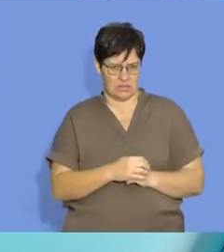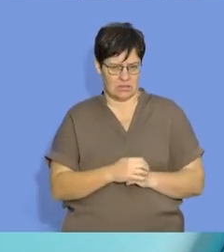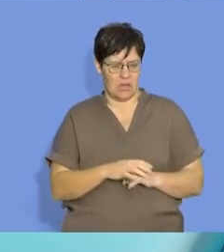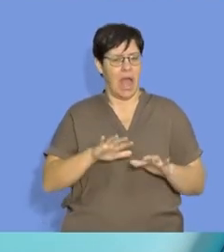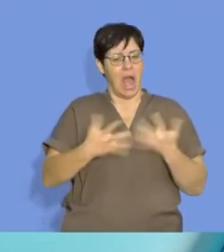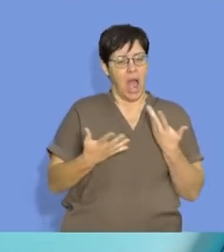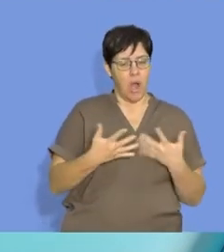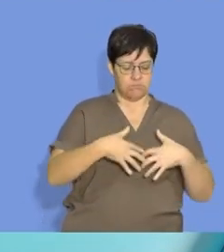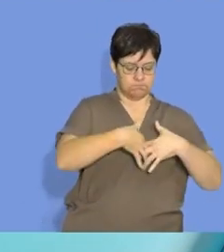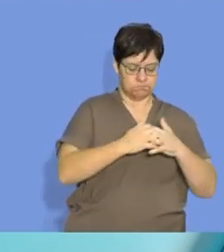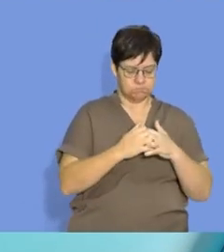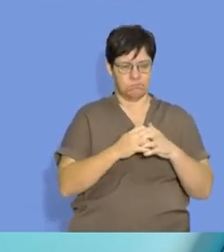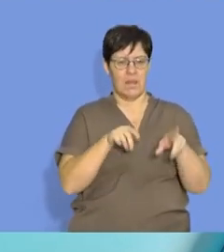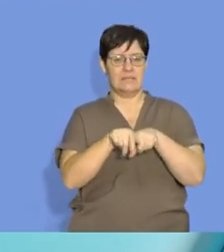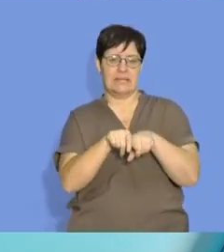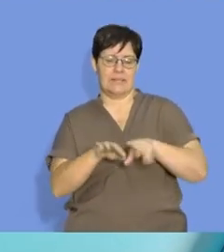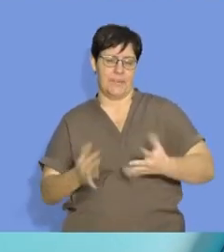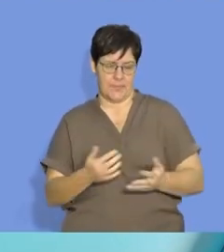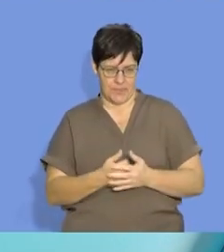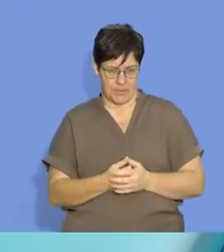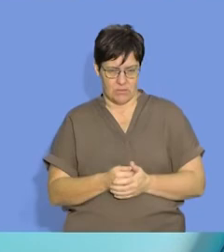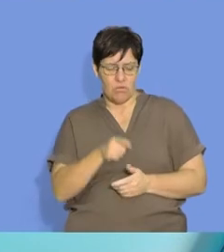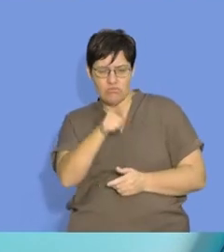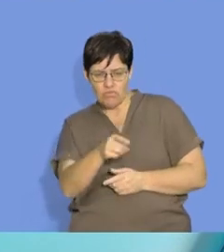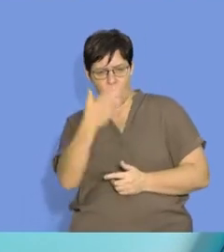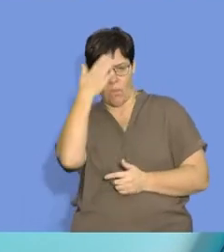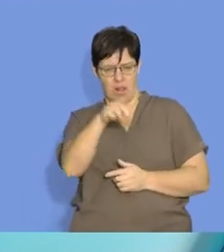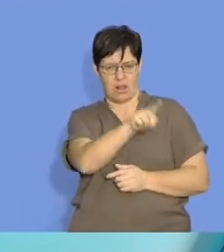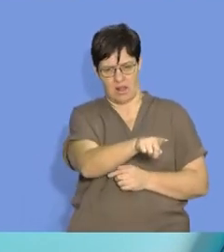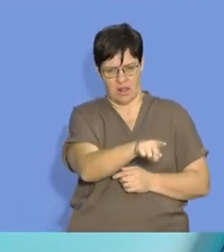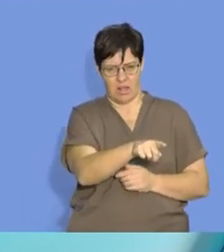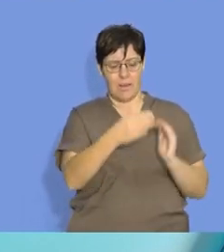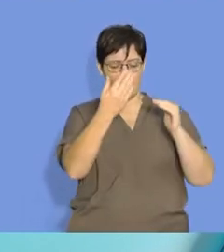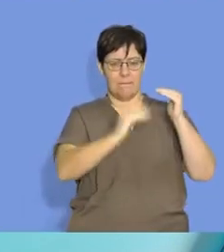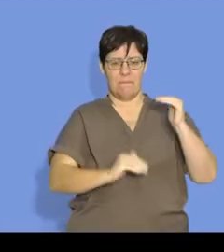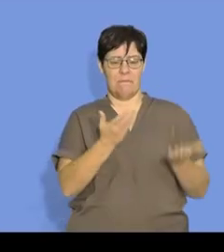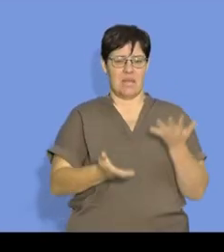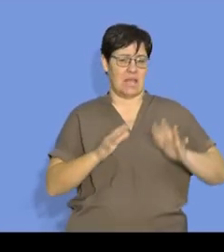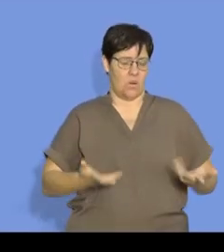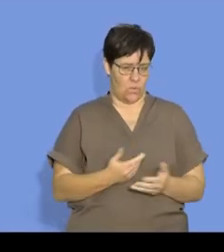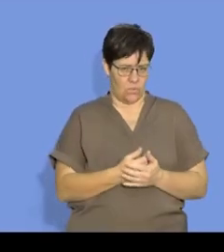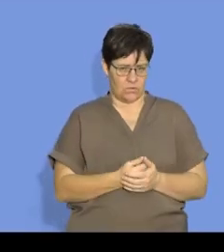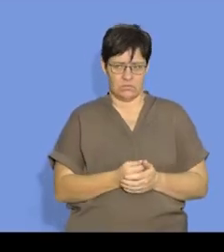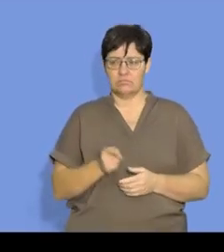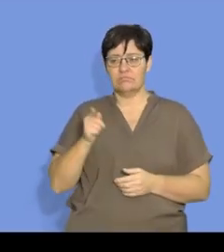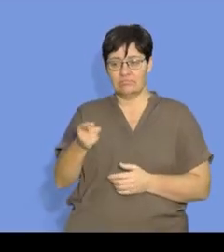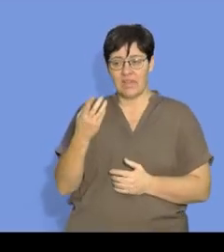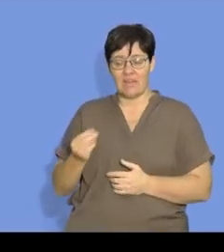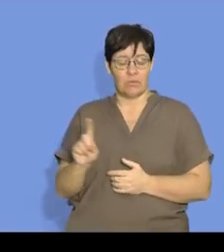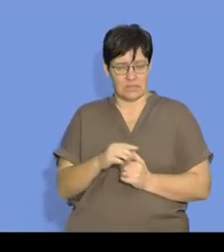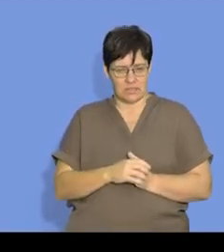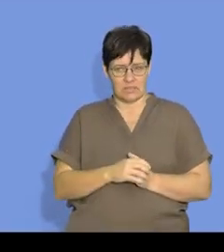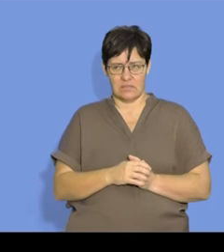such an experiment for you to measure the decrease in mass? In front of us, we will now have a conical